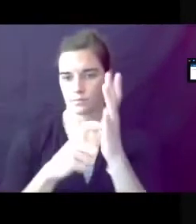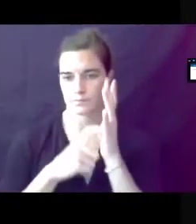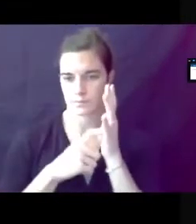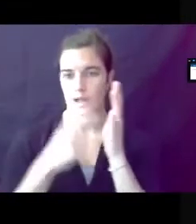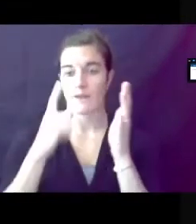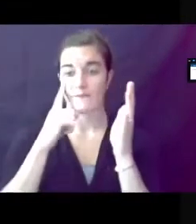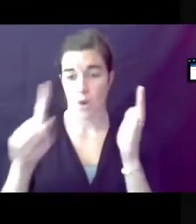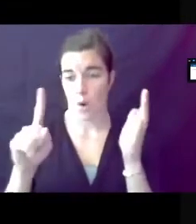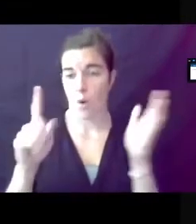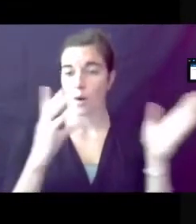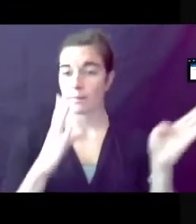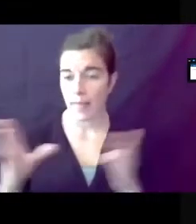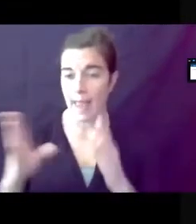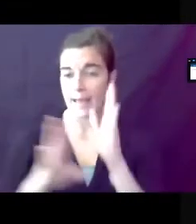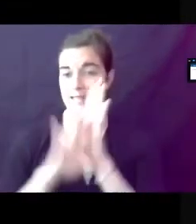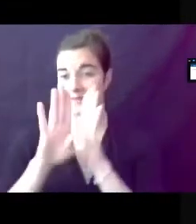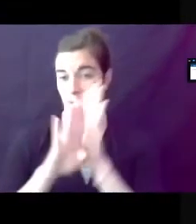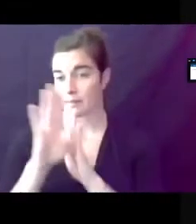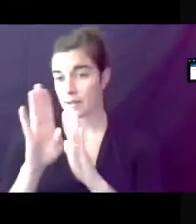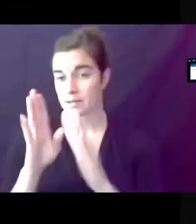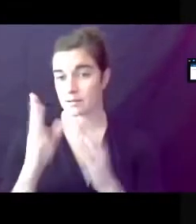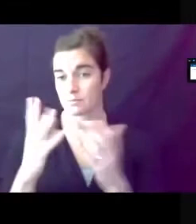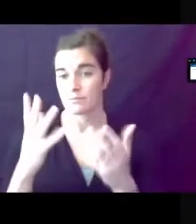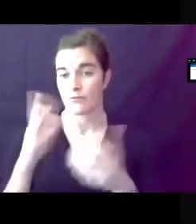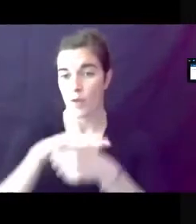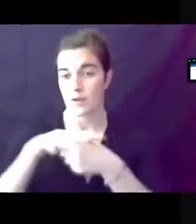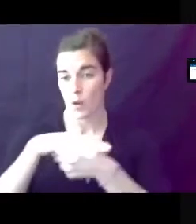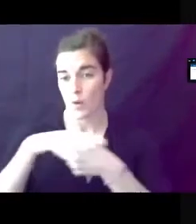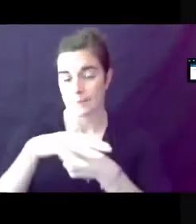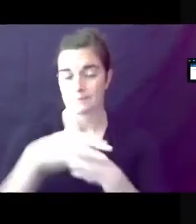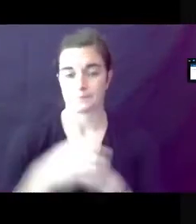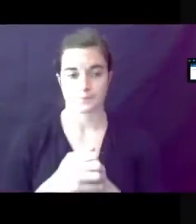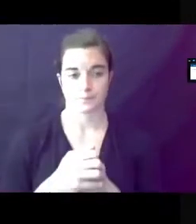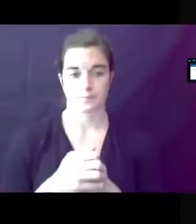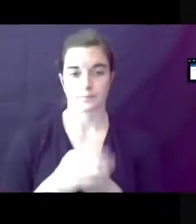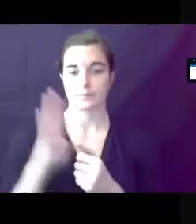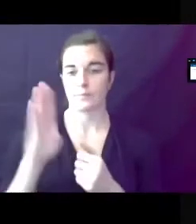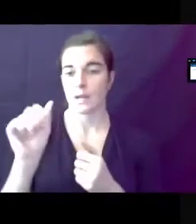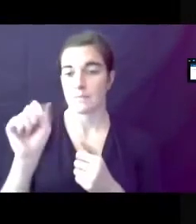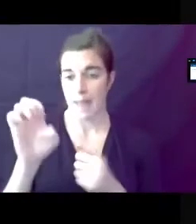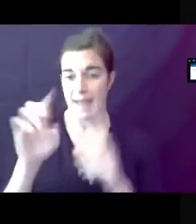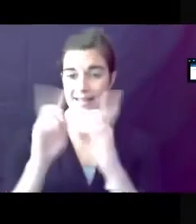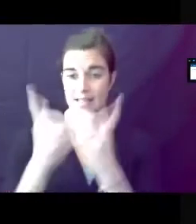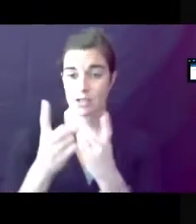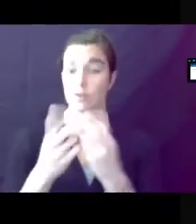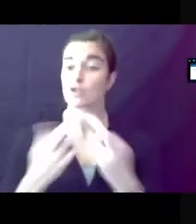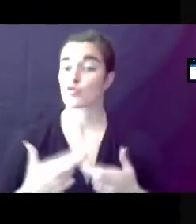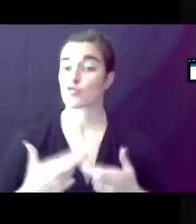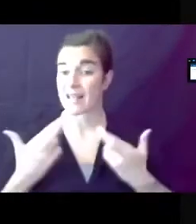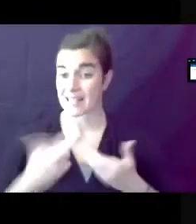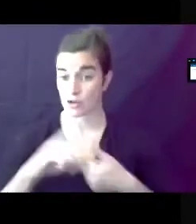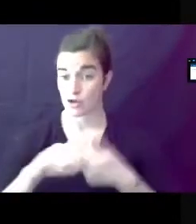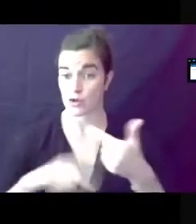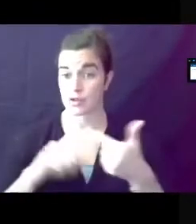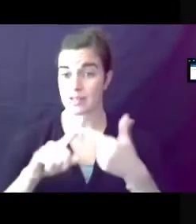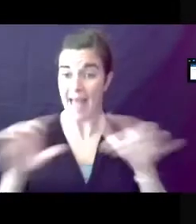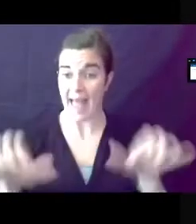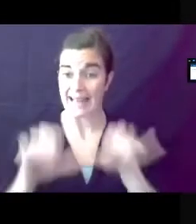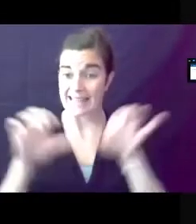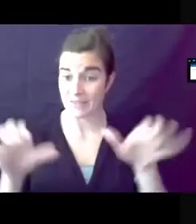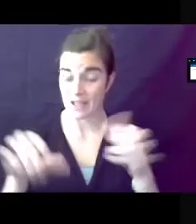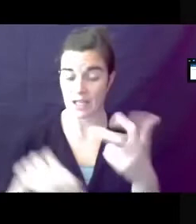planned unit development and overlay zoning districts. The base districts include residential, activity and corridor,